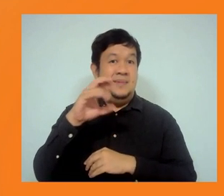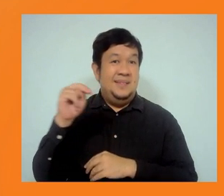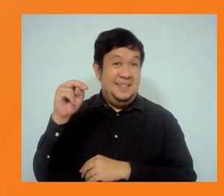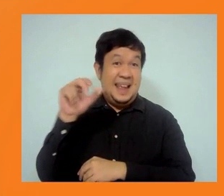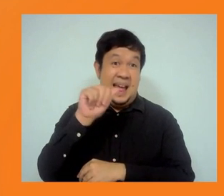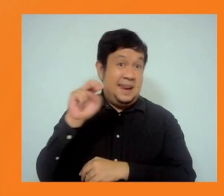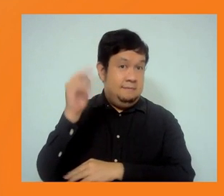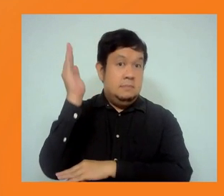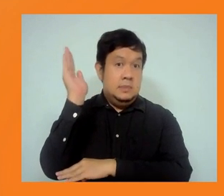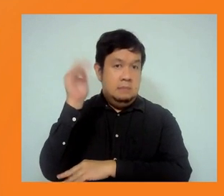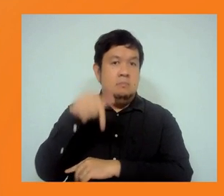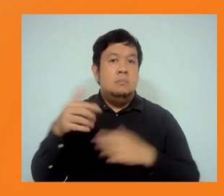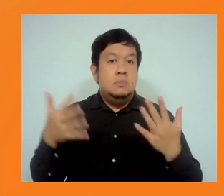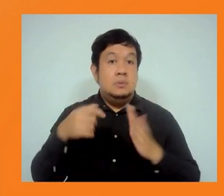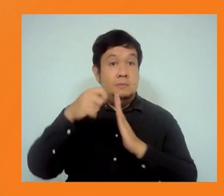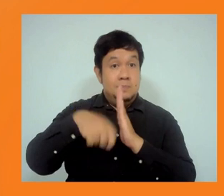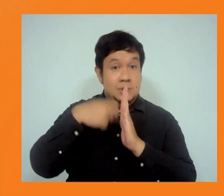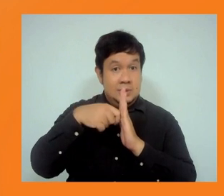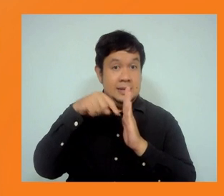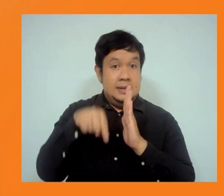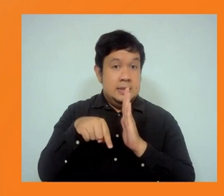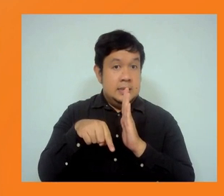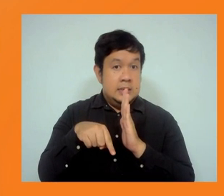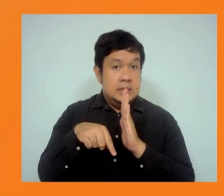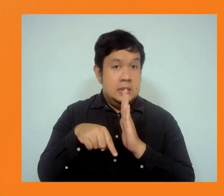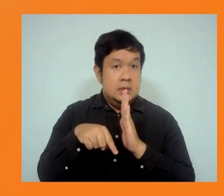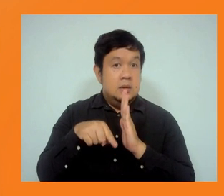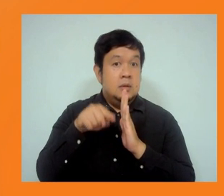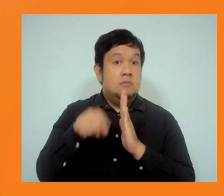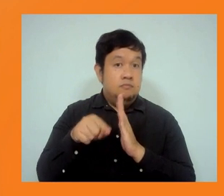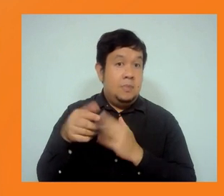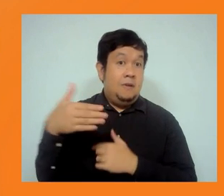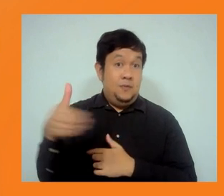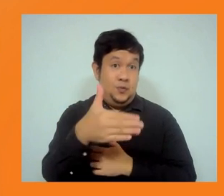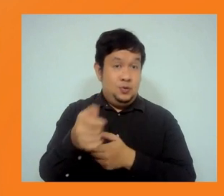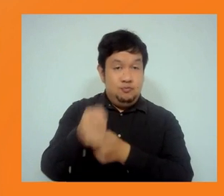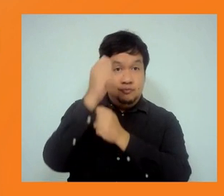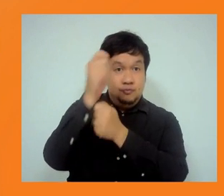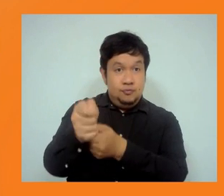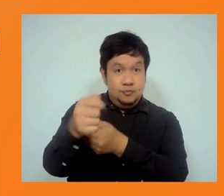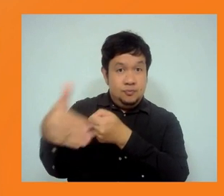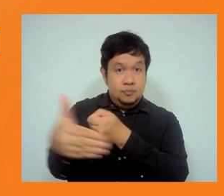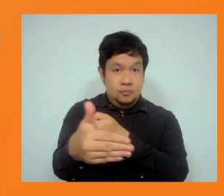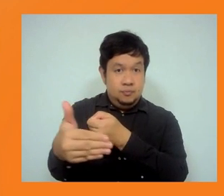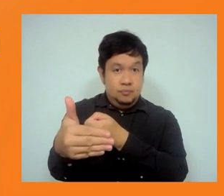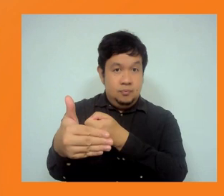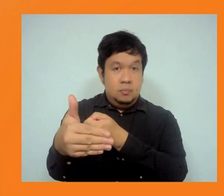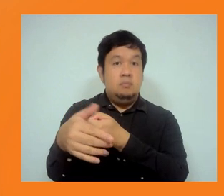and the fisher folk there. I understand that, you know, in that project, there were some